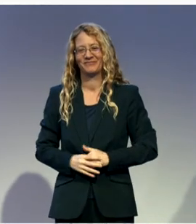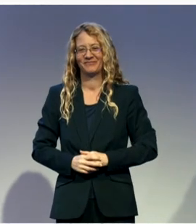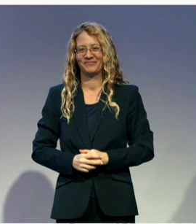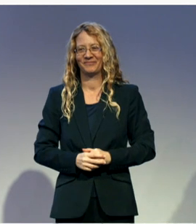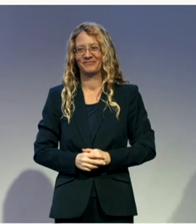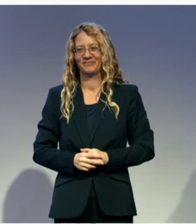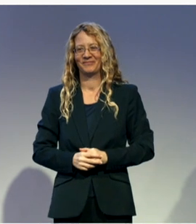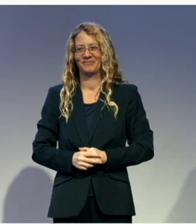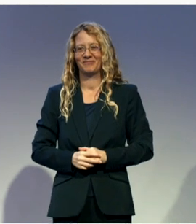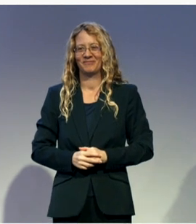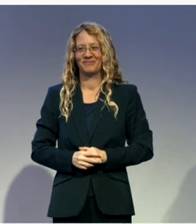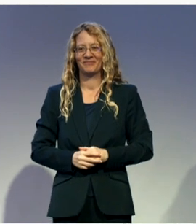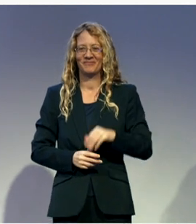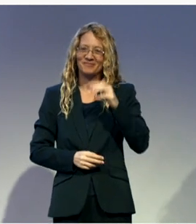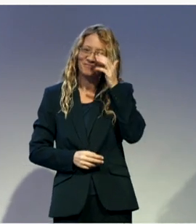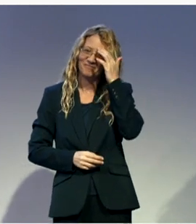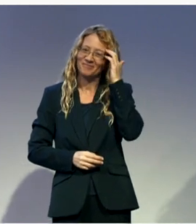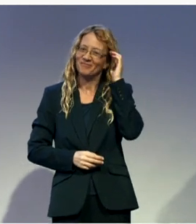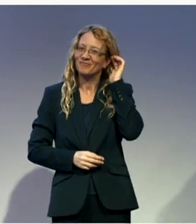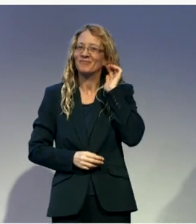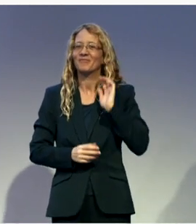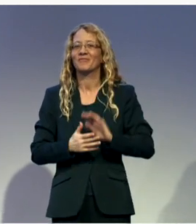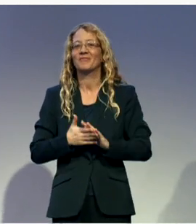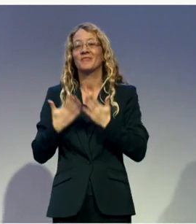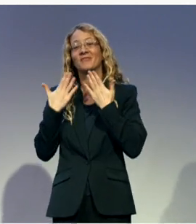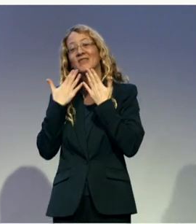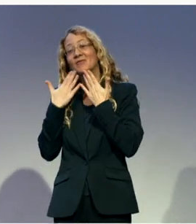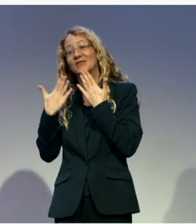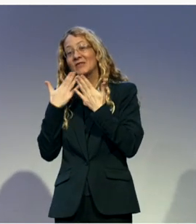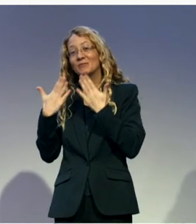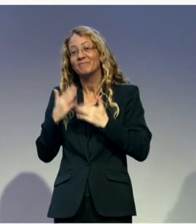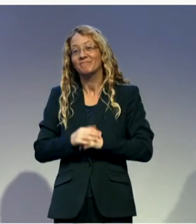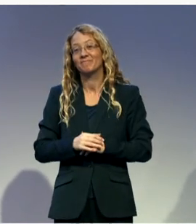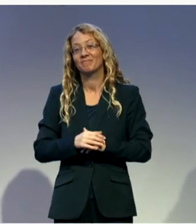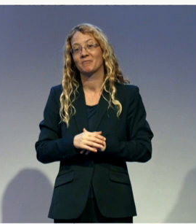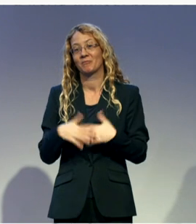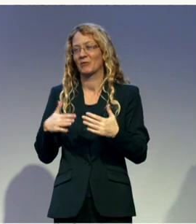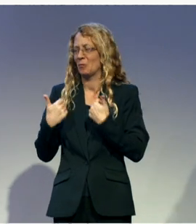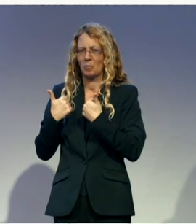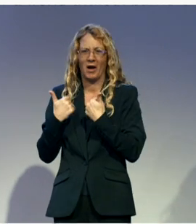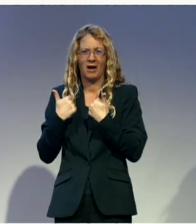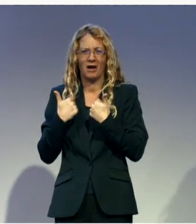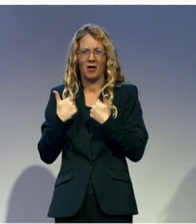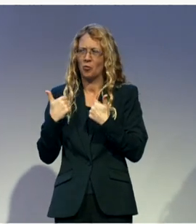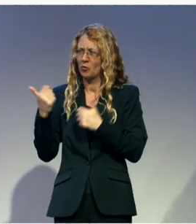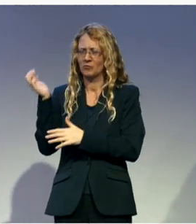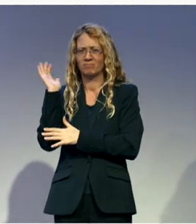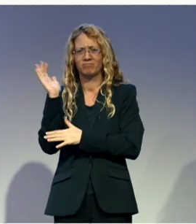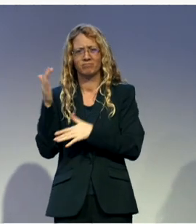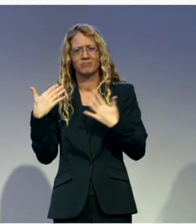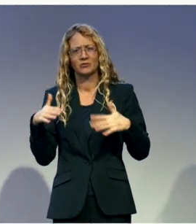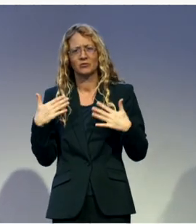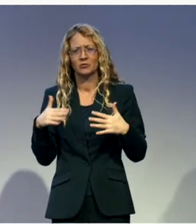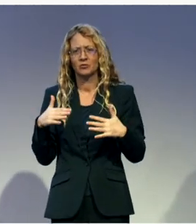Thank you. Thank you both for that very enlightening presentation and look forward to having more discussion with you when we're done.